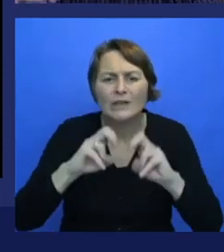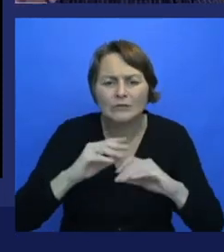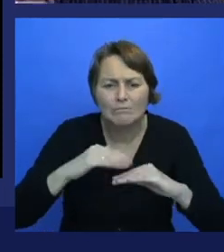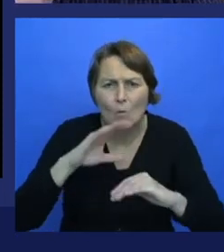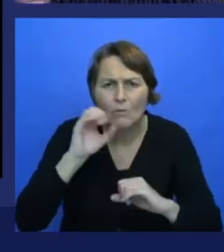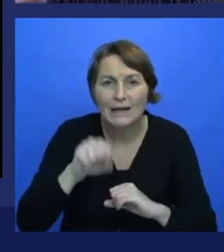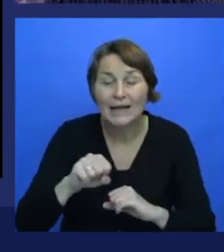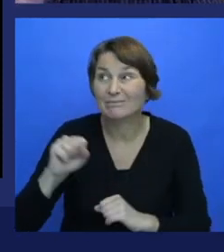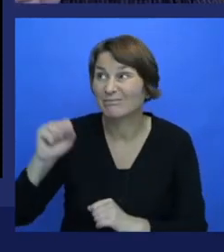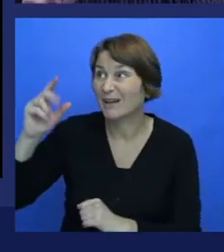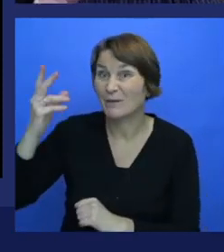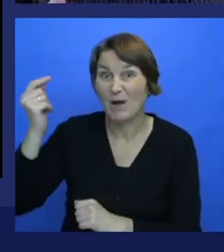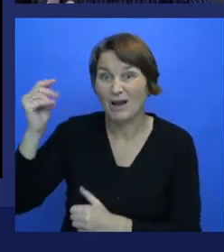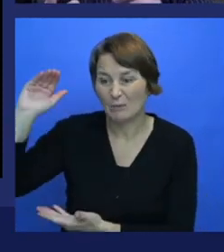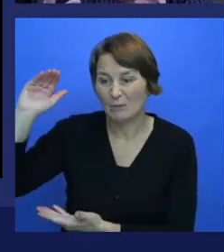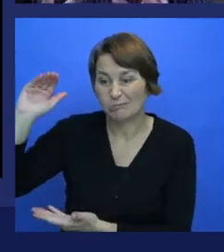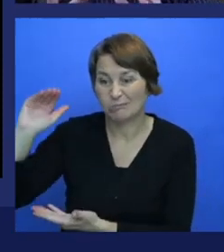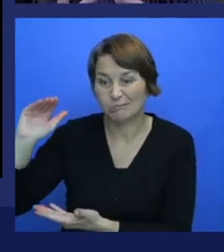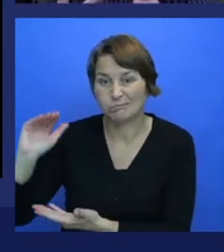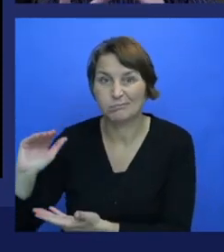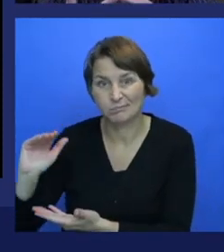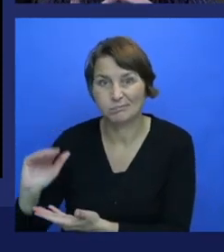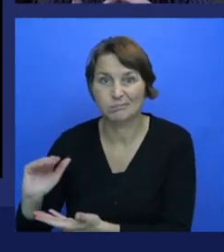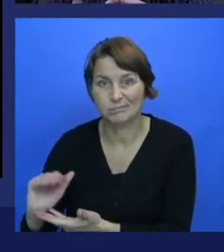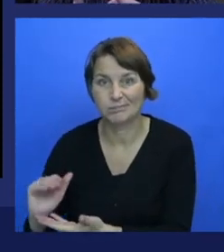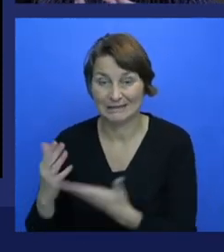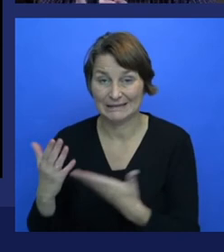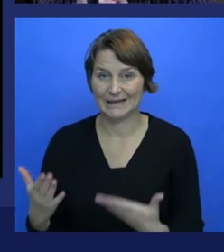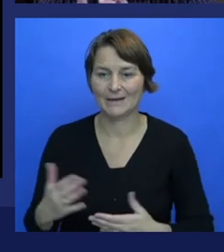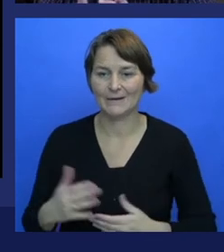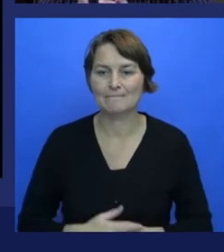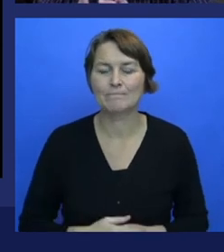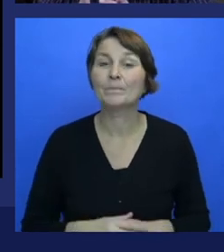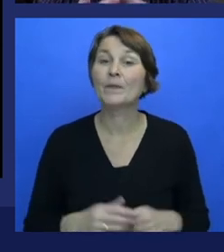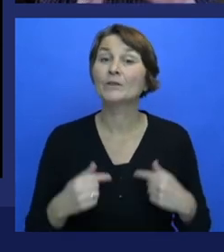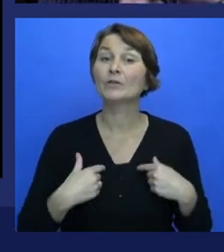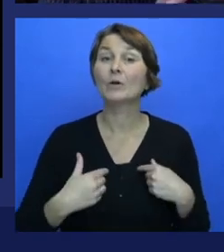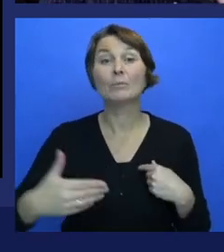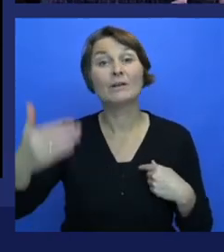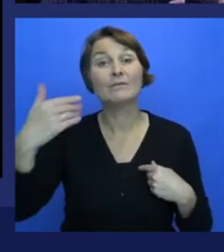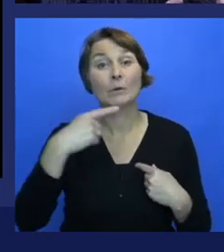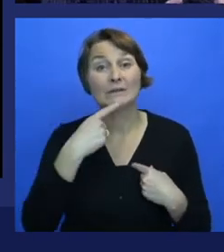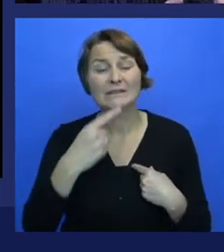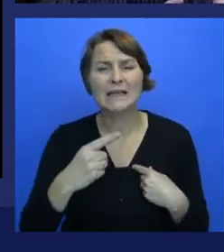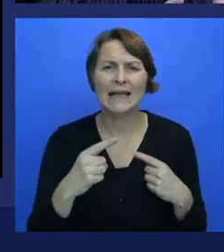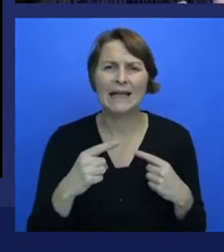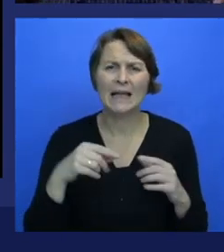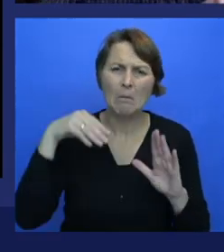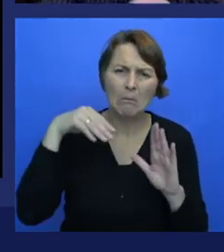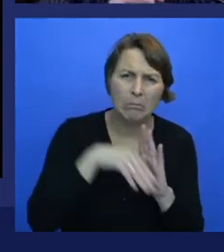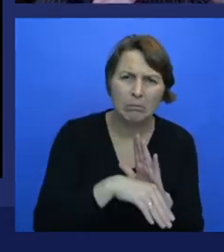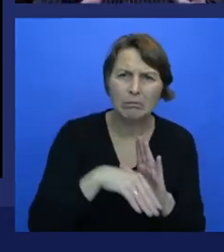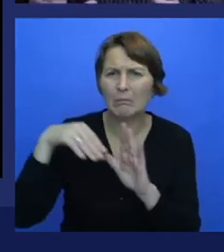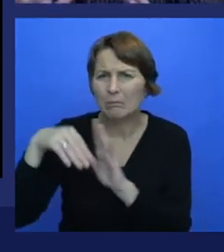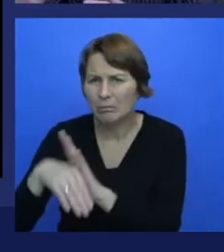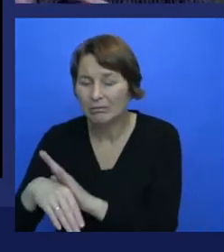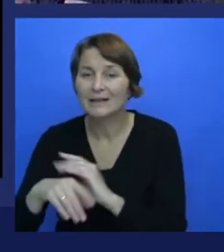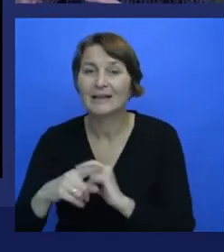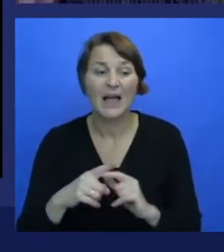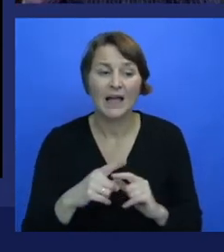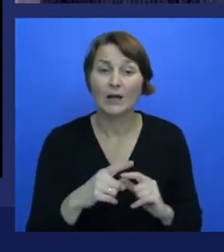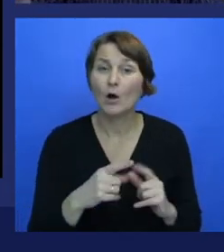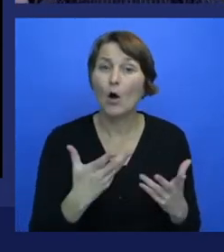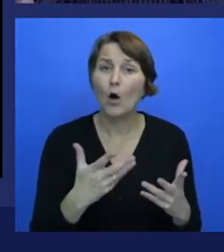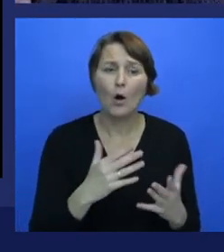Now, I would point out two things. One is, in all the winters that I've talked about, it's not like the work disappeared, and it's not like work didn't